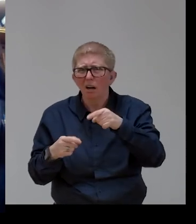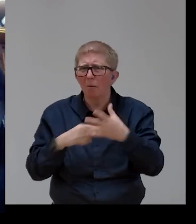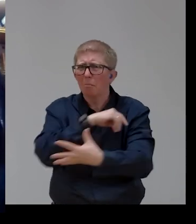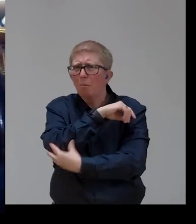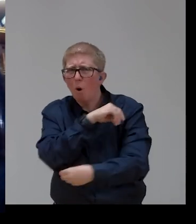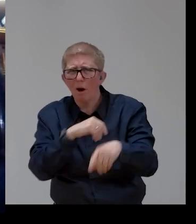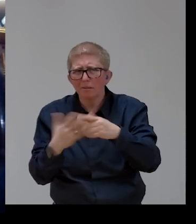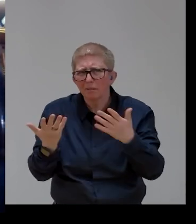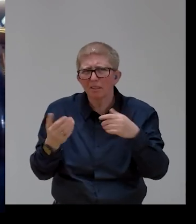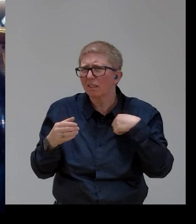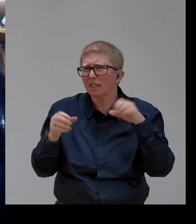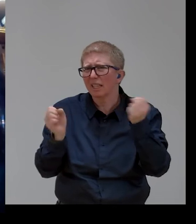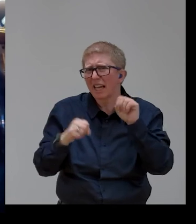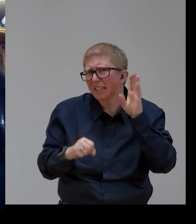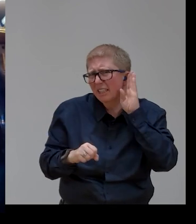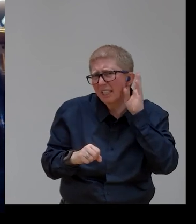hear you, Emma, your microphone.